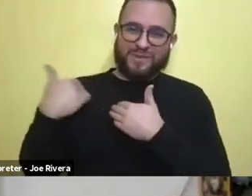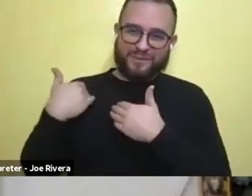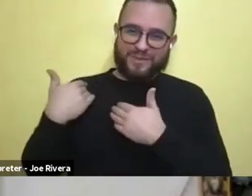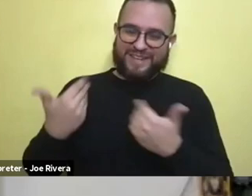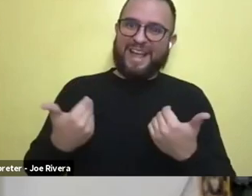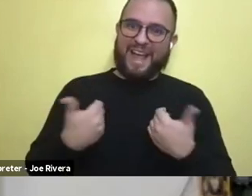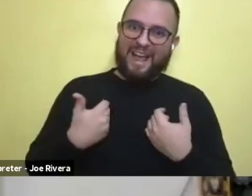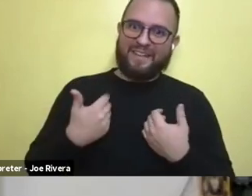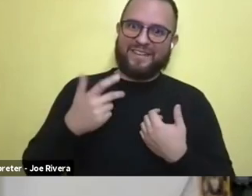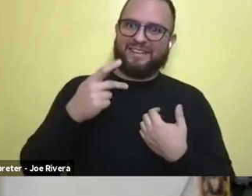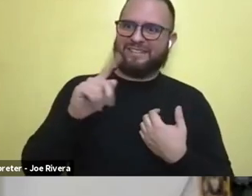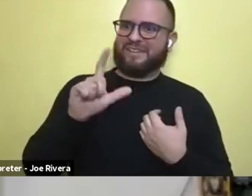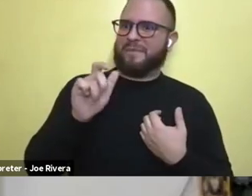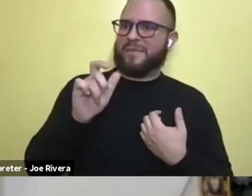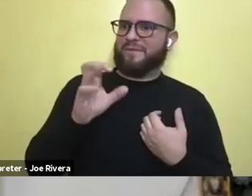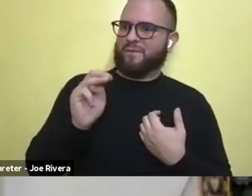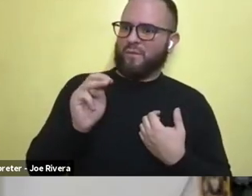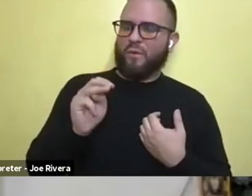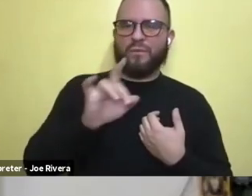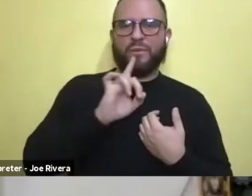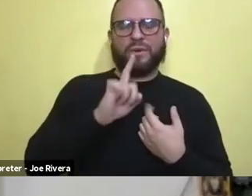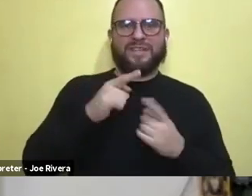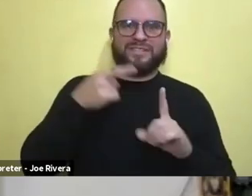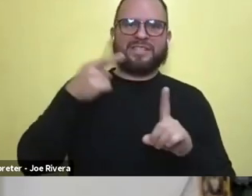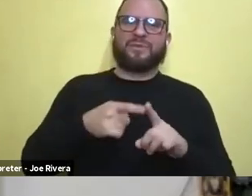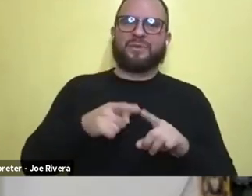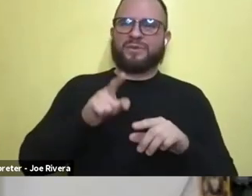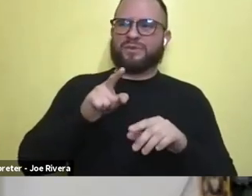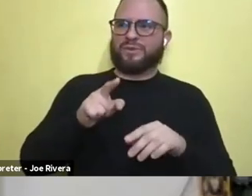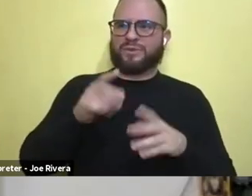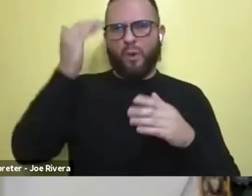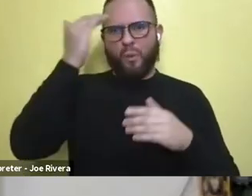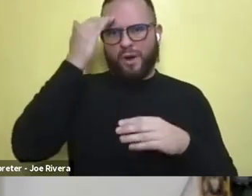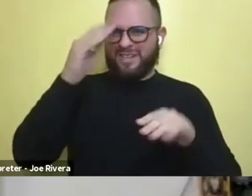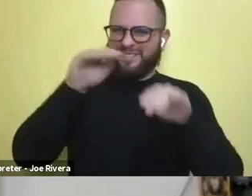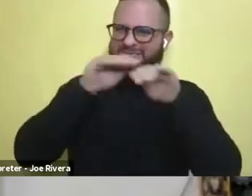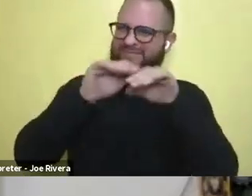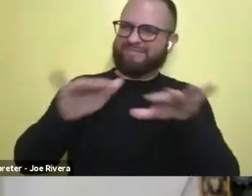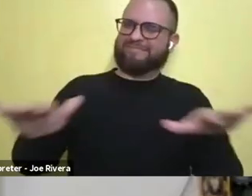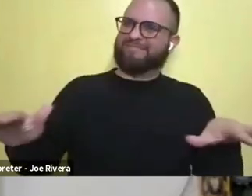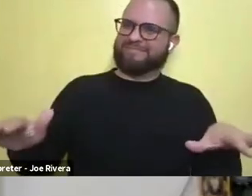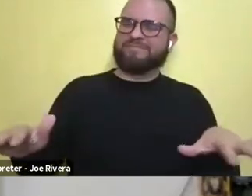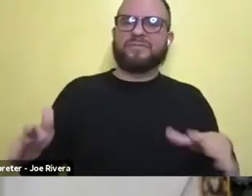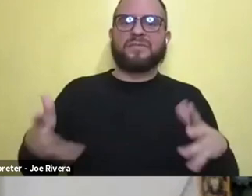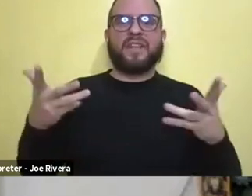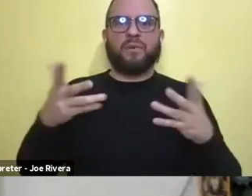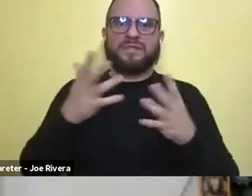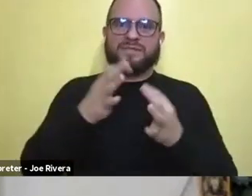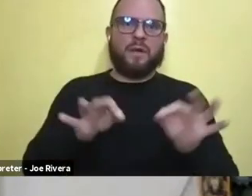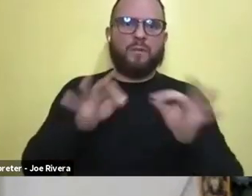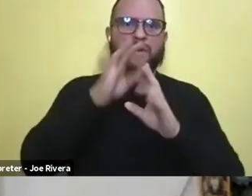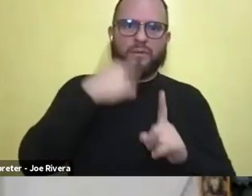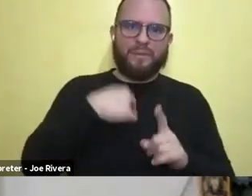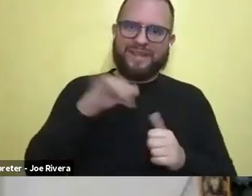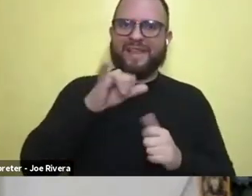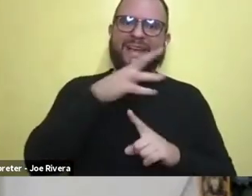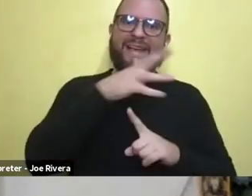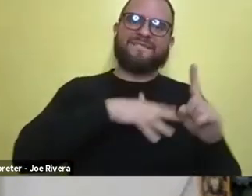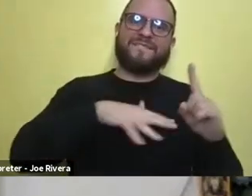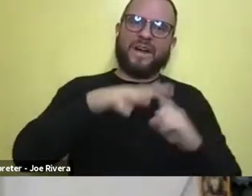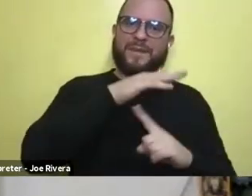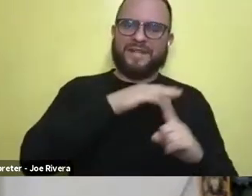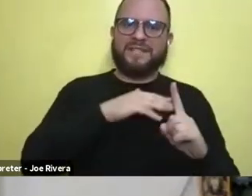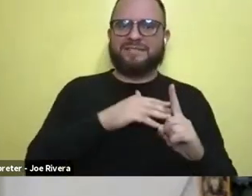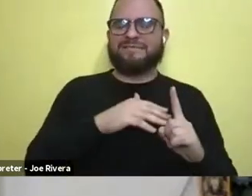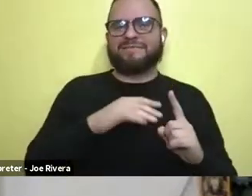is to spread awareness about the, um, topics that are important to me, such as obviously environmentalism. Like Edison